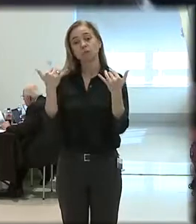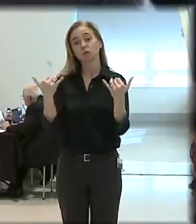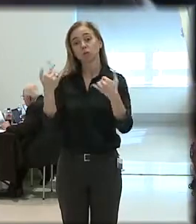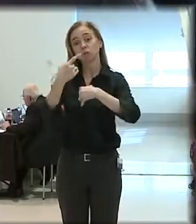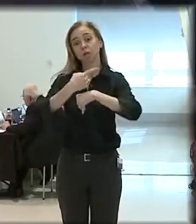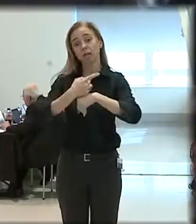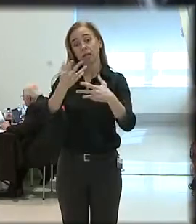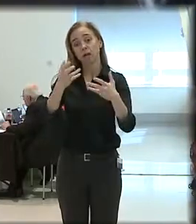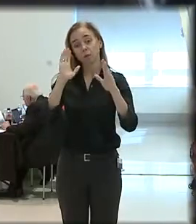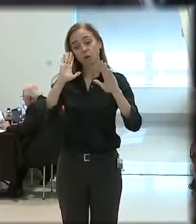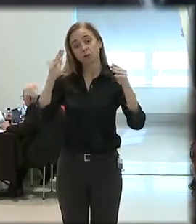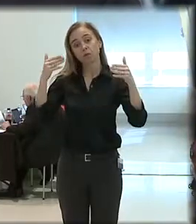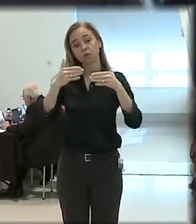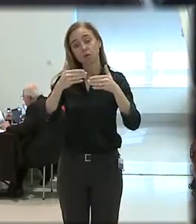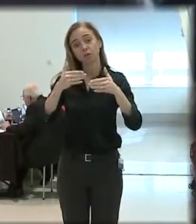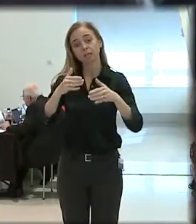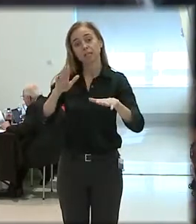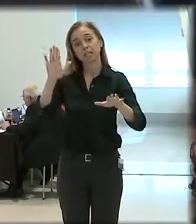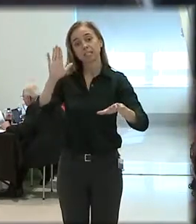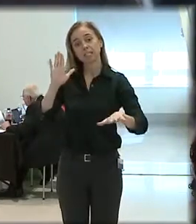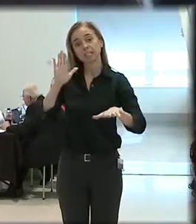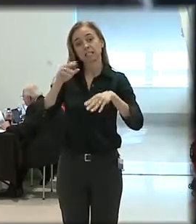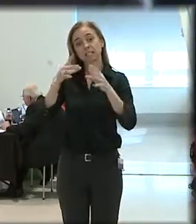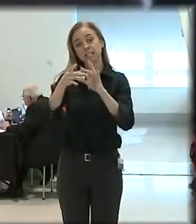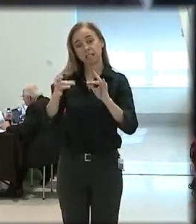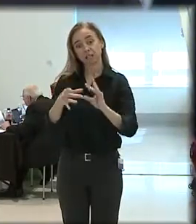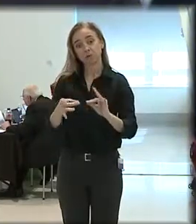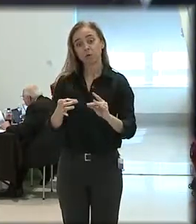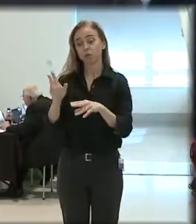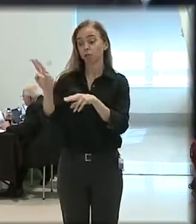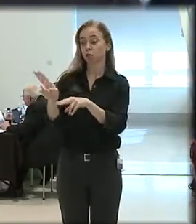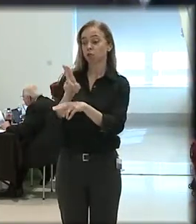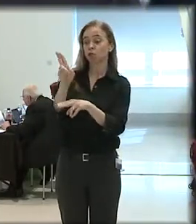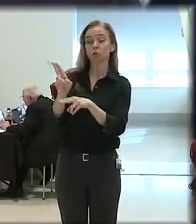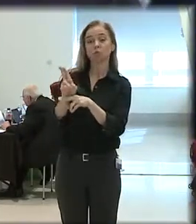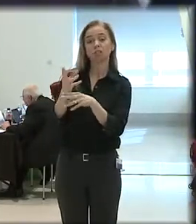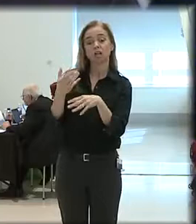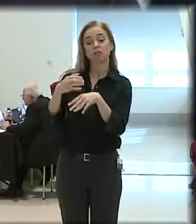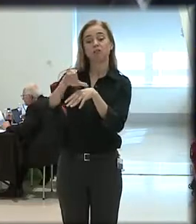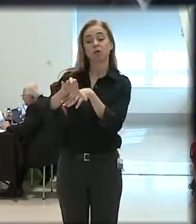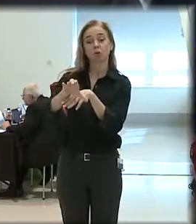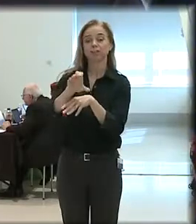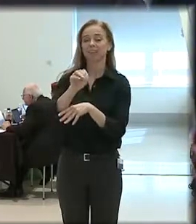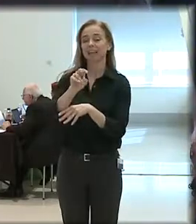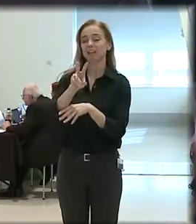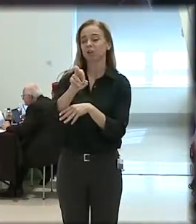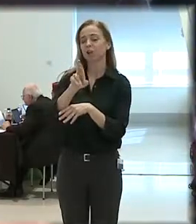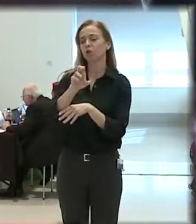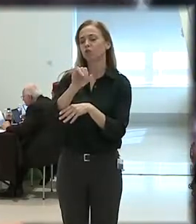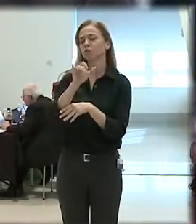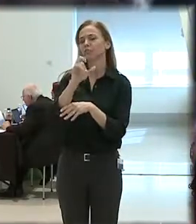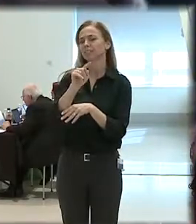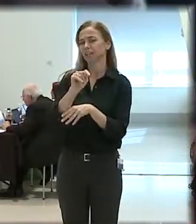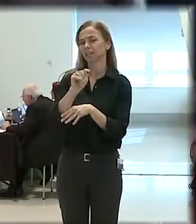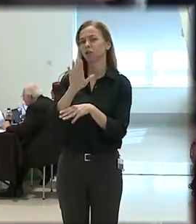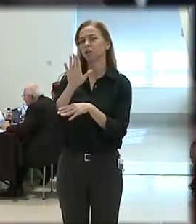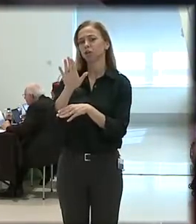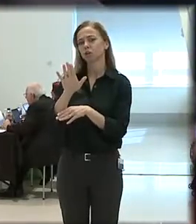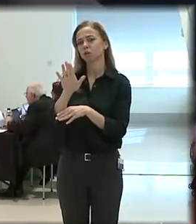my testimony on use of force and oversight. Your interest in use of force